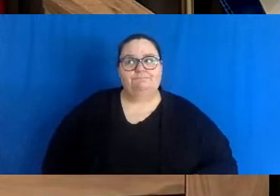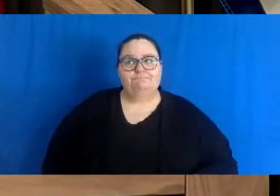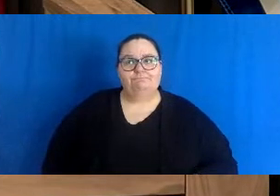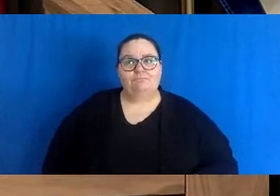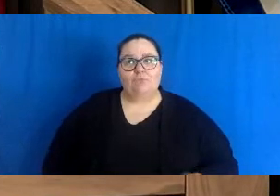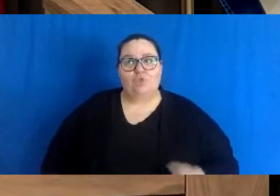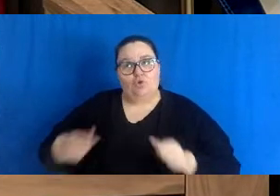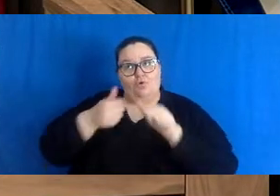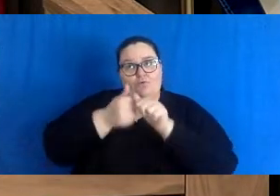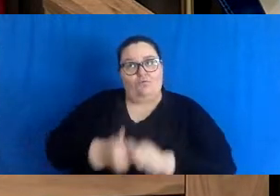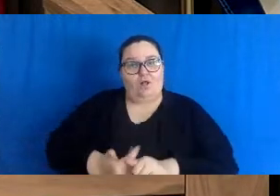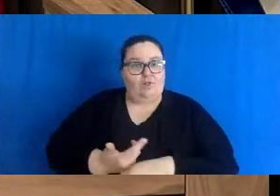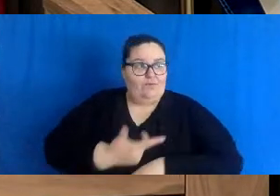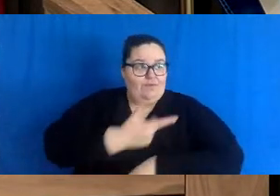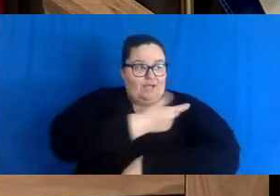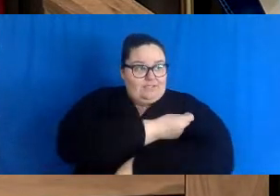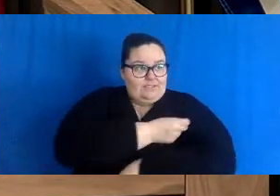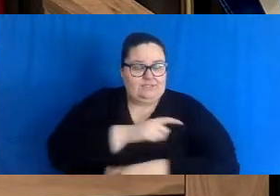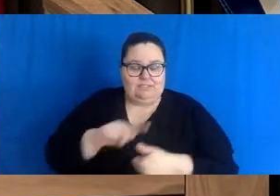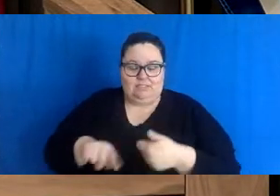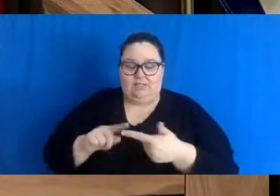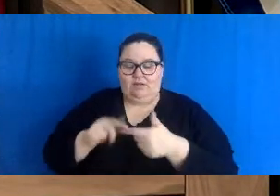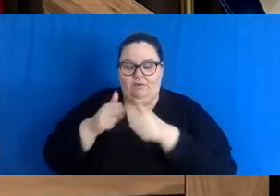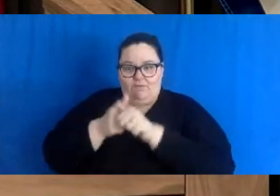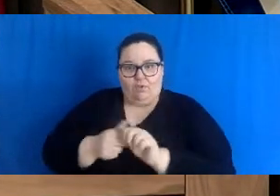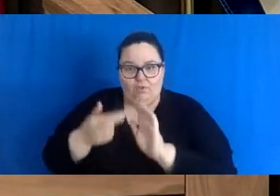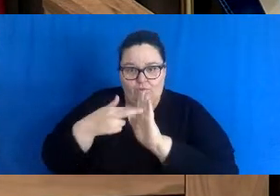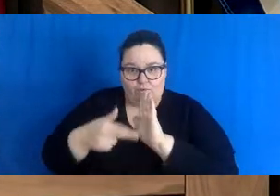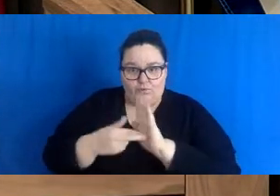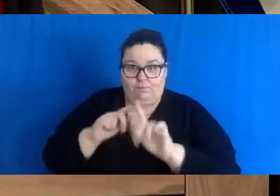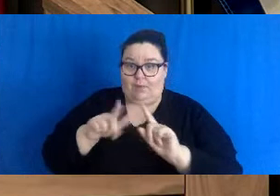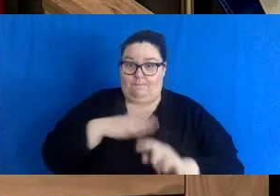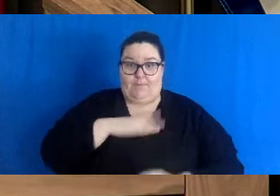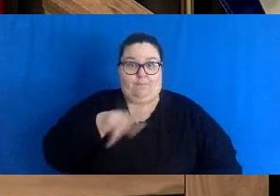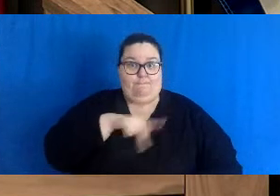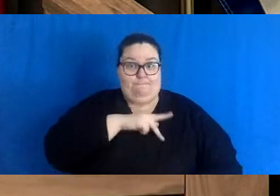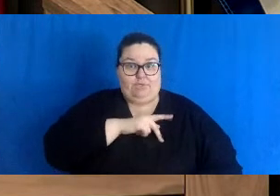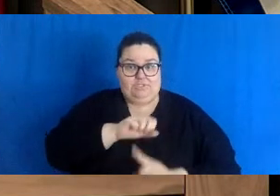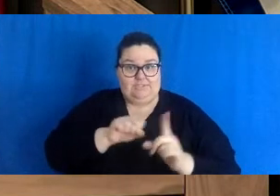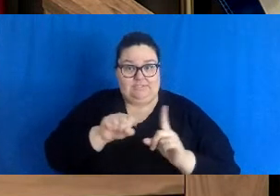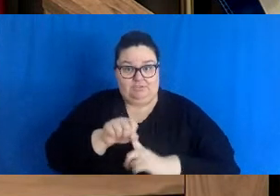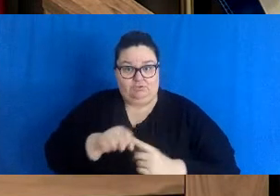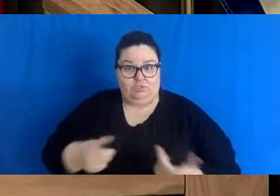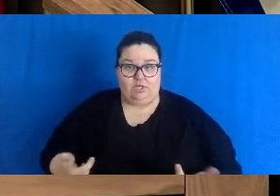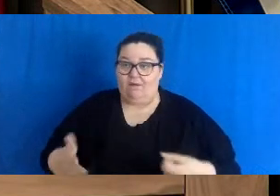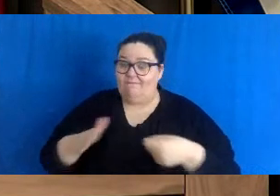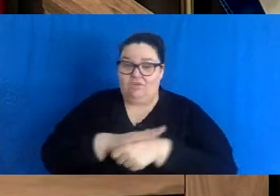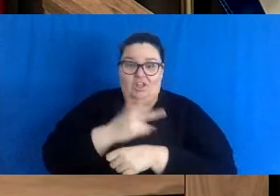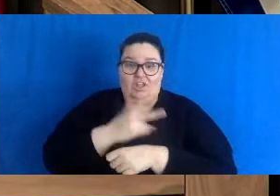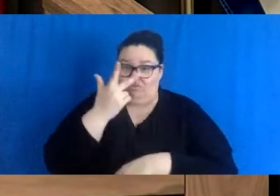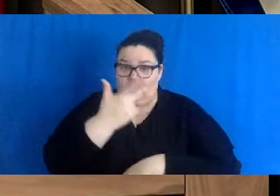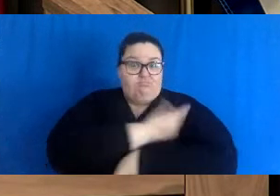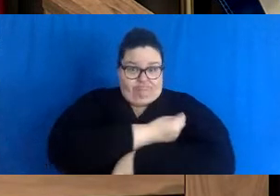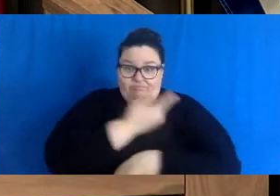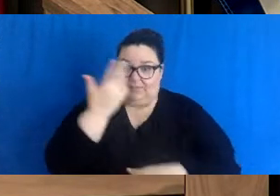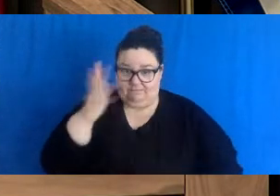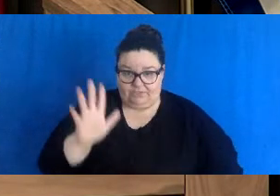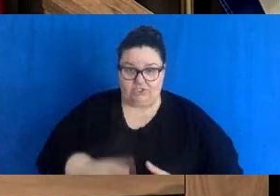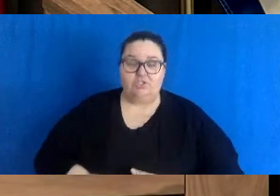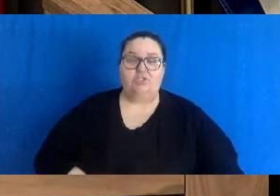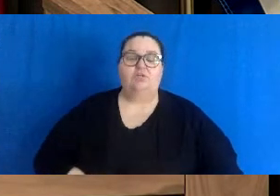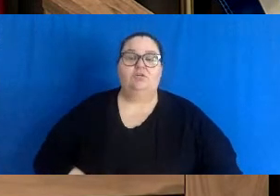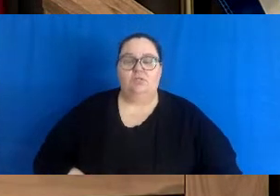will indeed be required but for our personal situation my personal situation I was fully vaccinated I received a booster